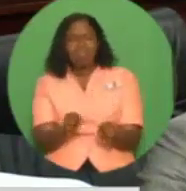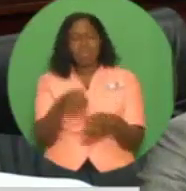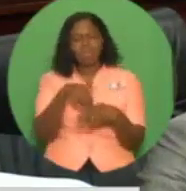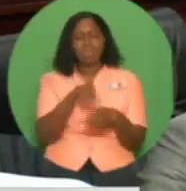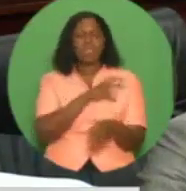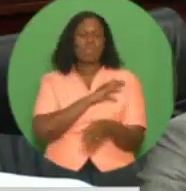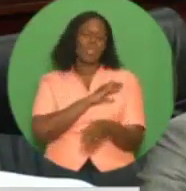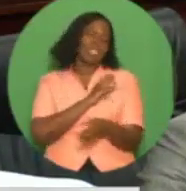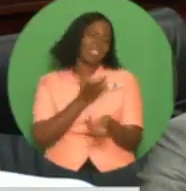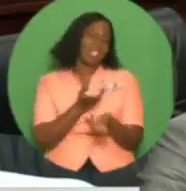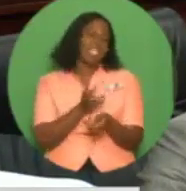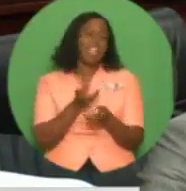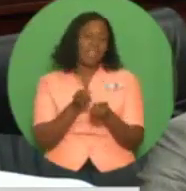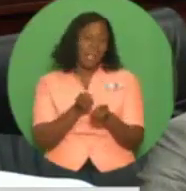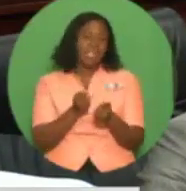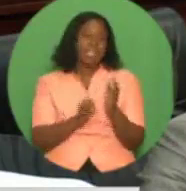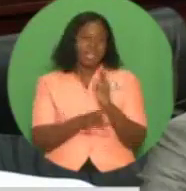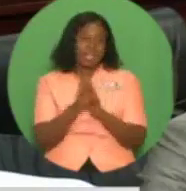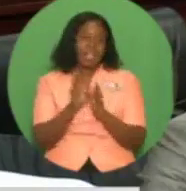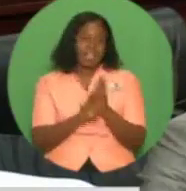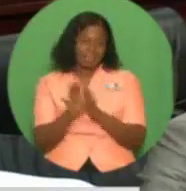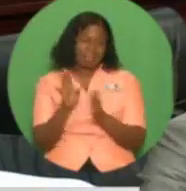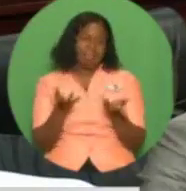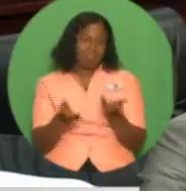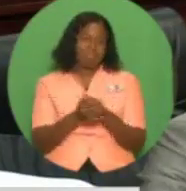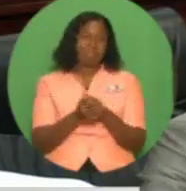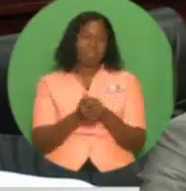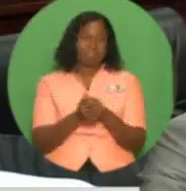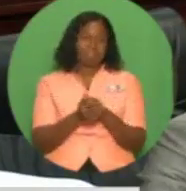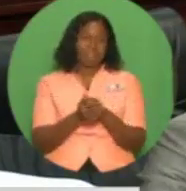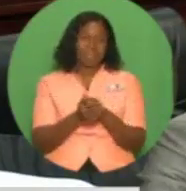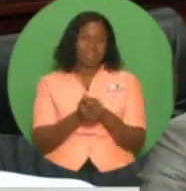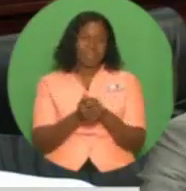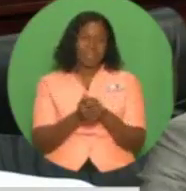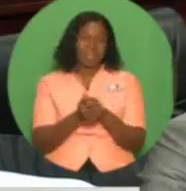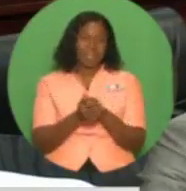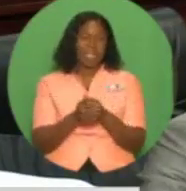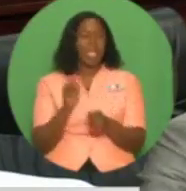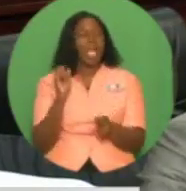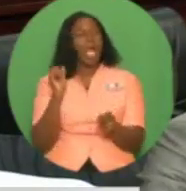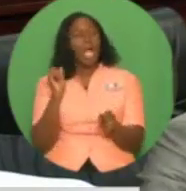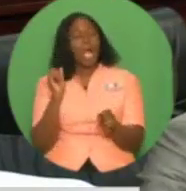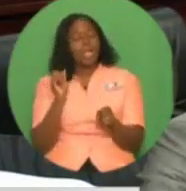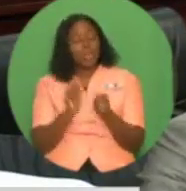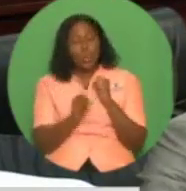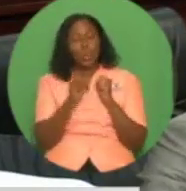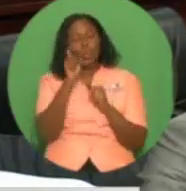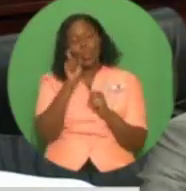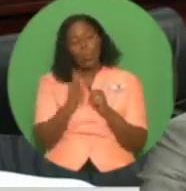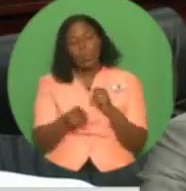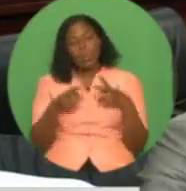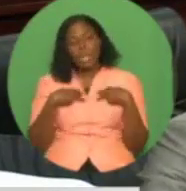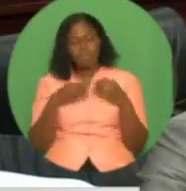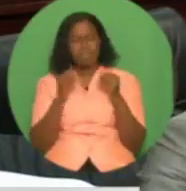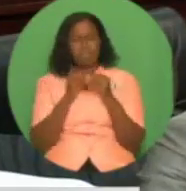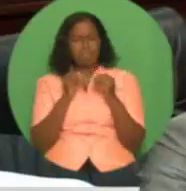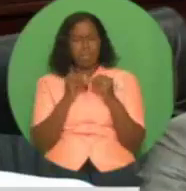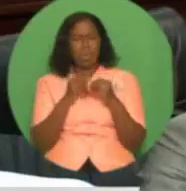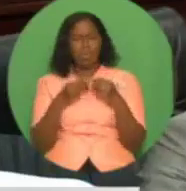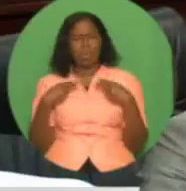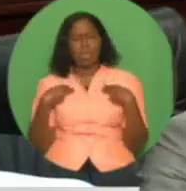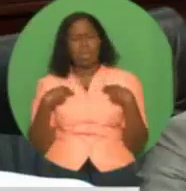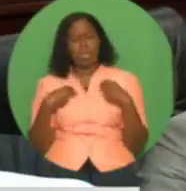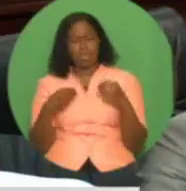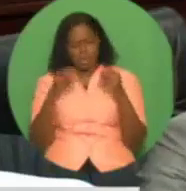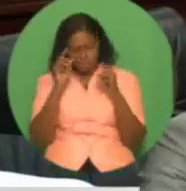of the police service. This will involve human, physical, and technological resources. Identification